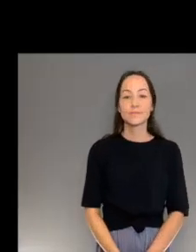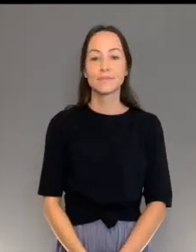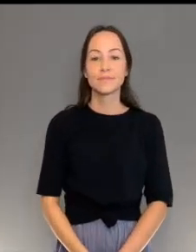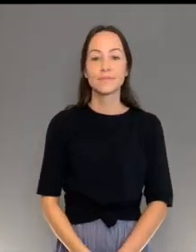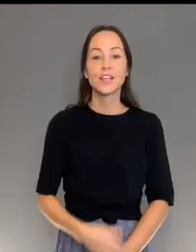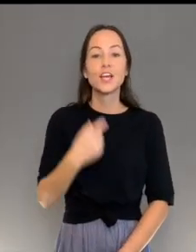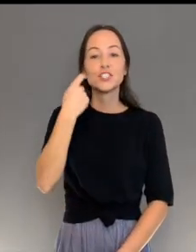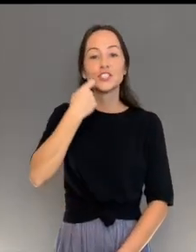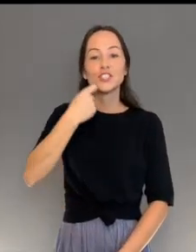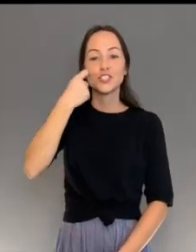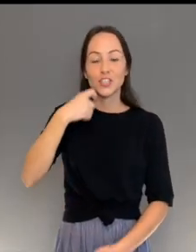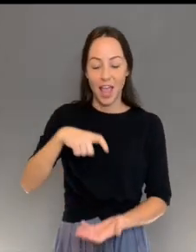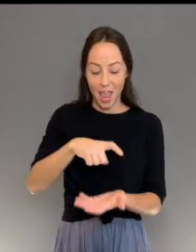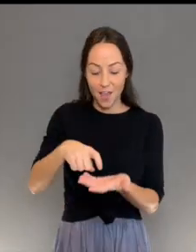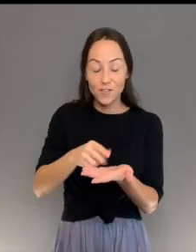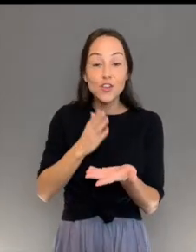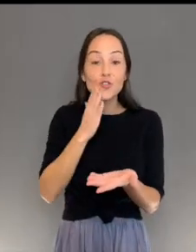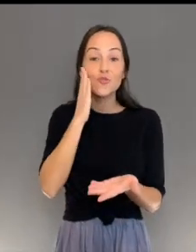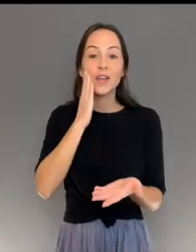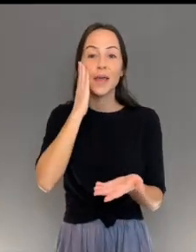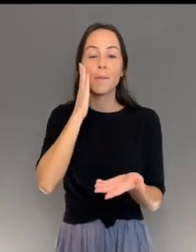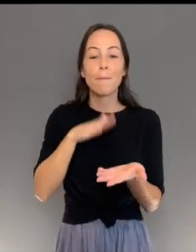Shaving cream marbling